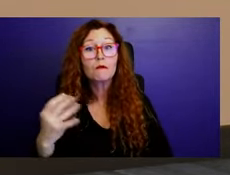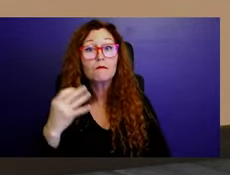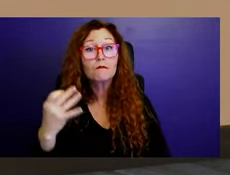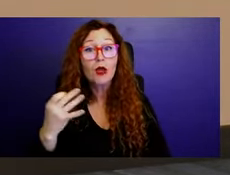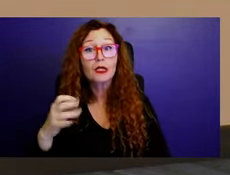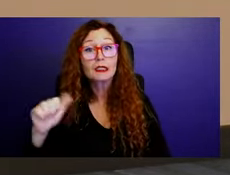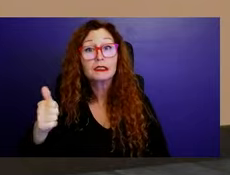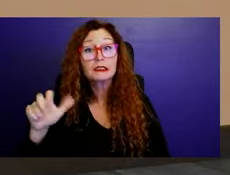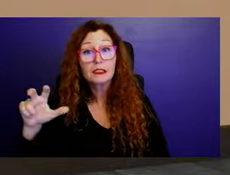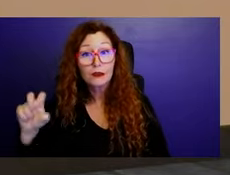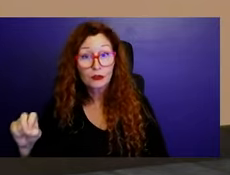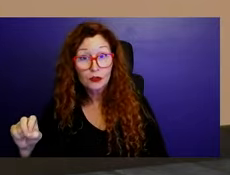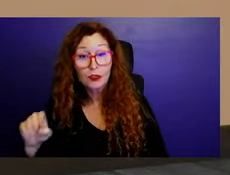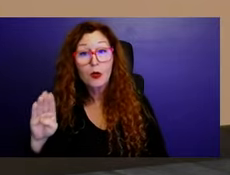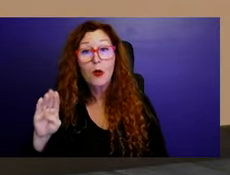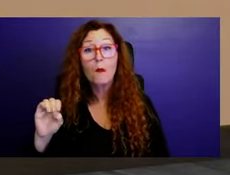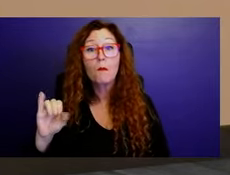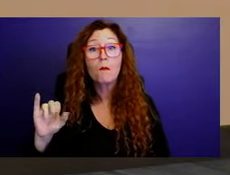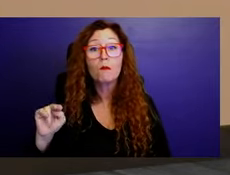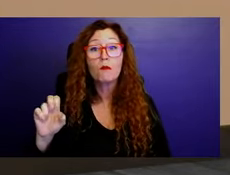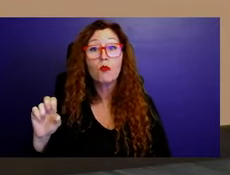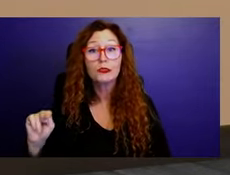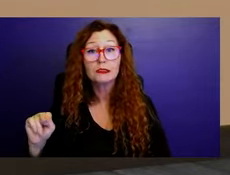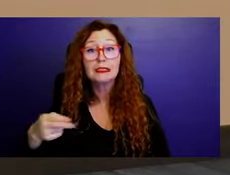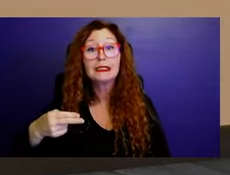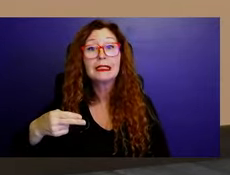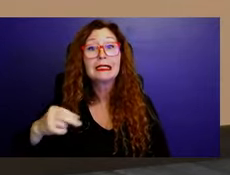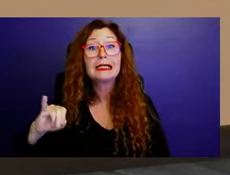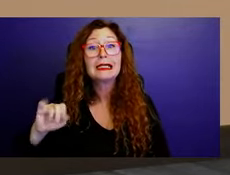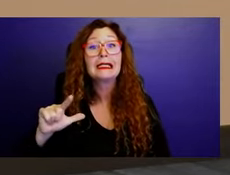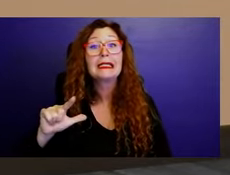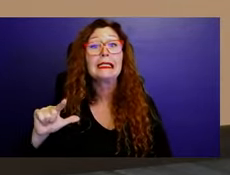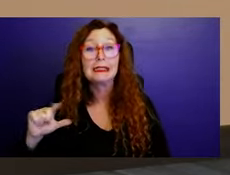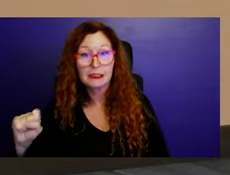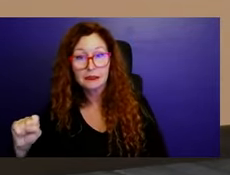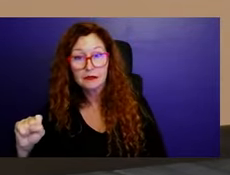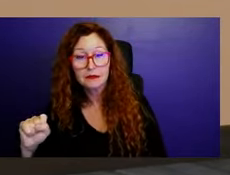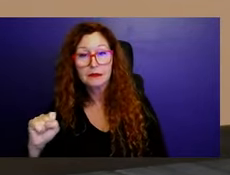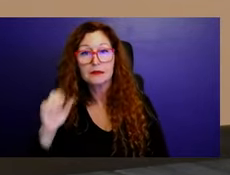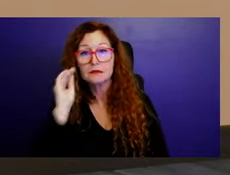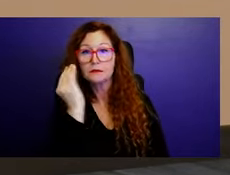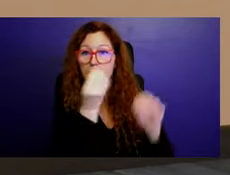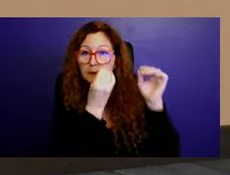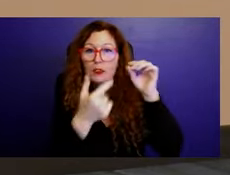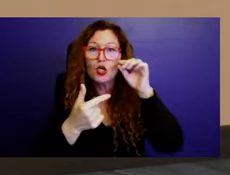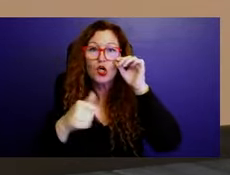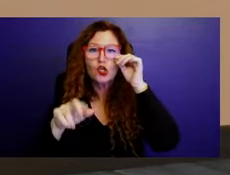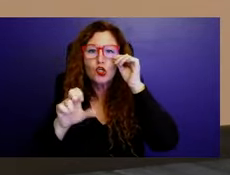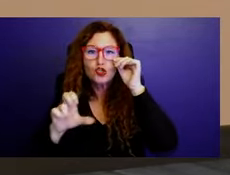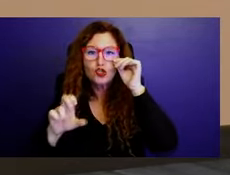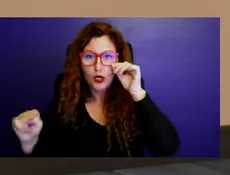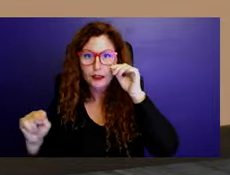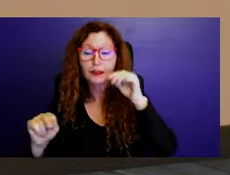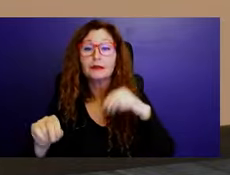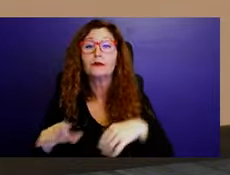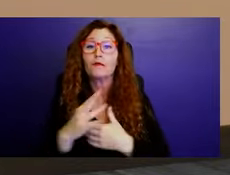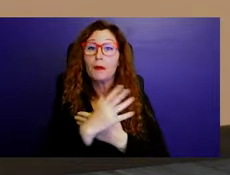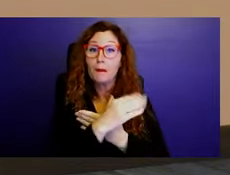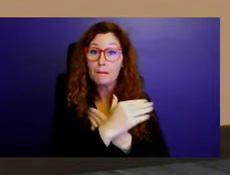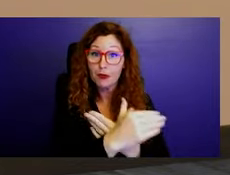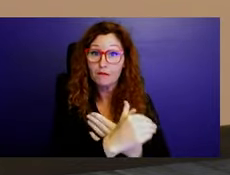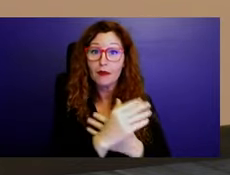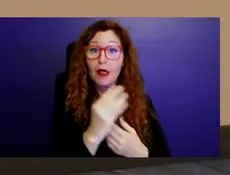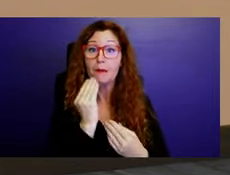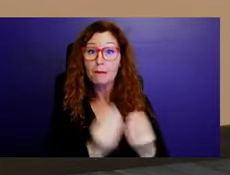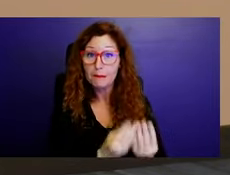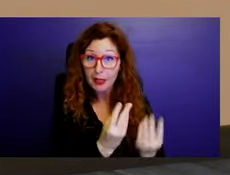It's been a garden that we are turning into a bird-friendly habitat. We have the Butterfly Garden, which is right next to the Schoolhouse